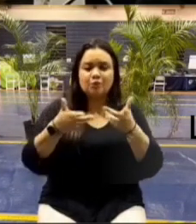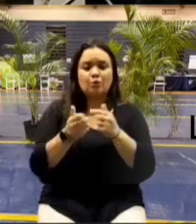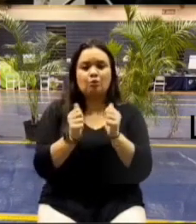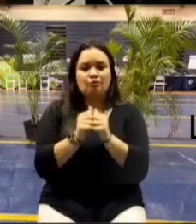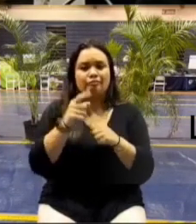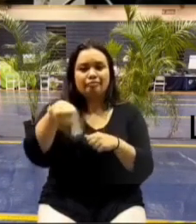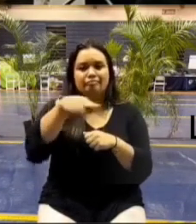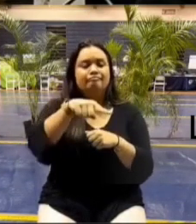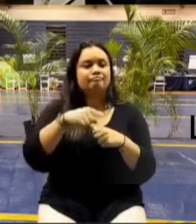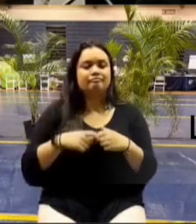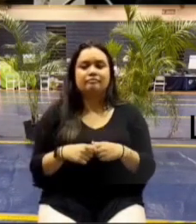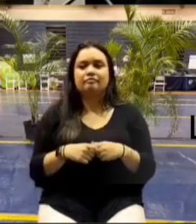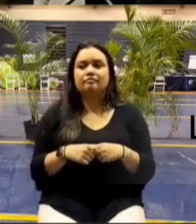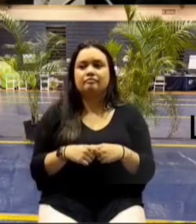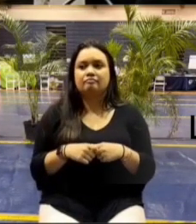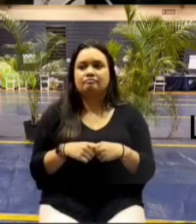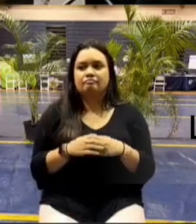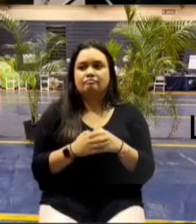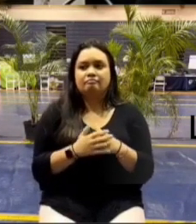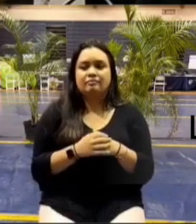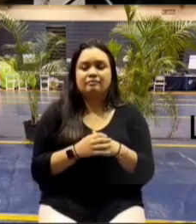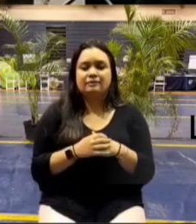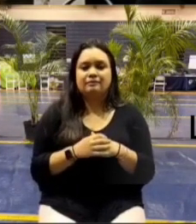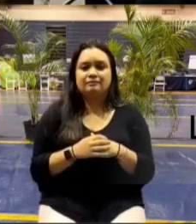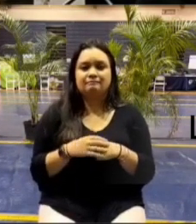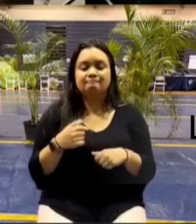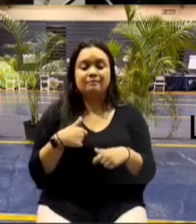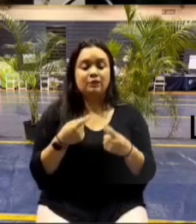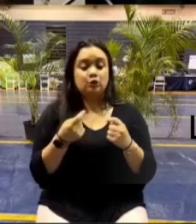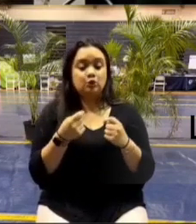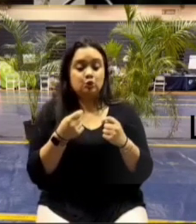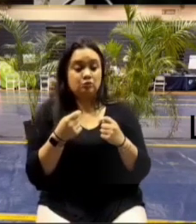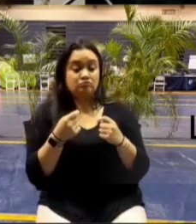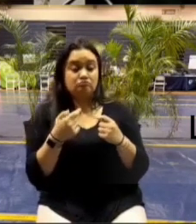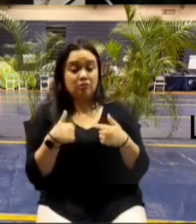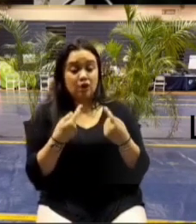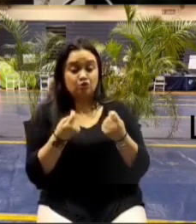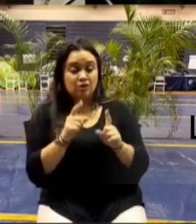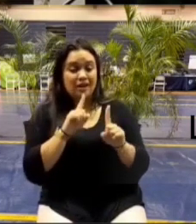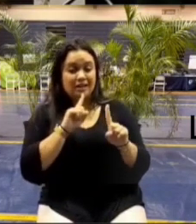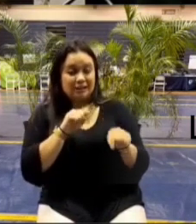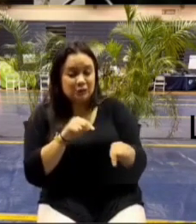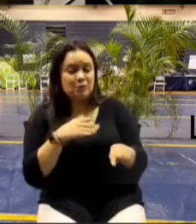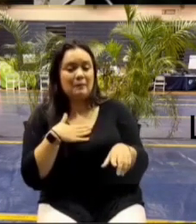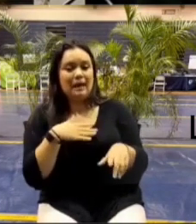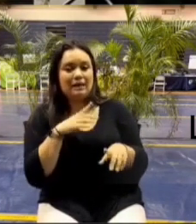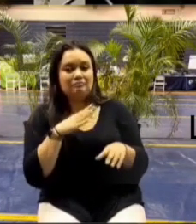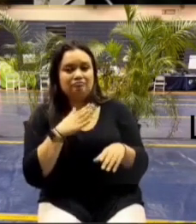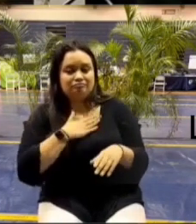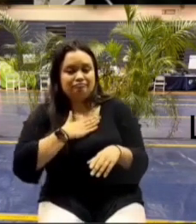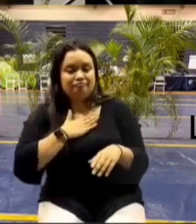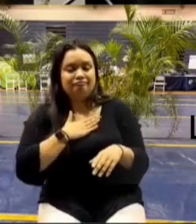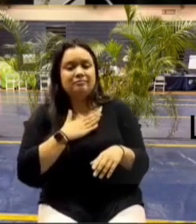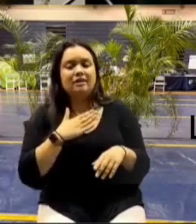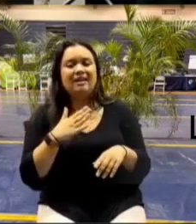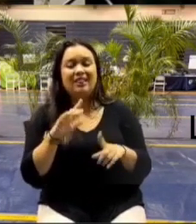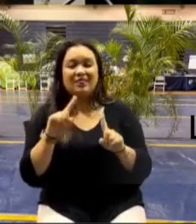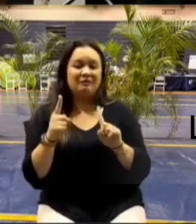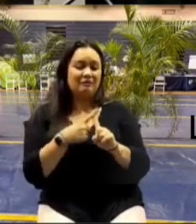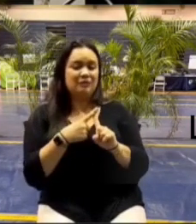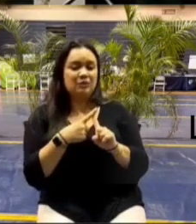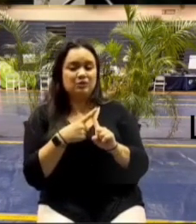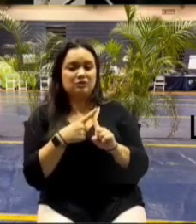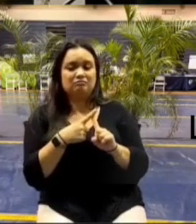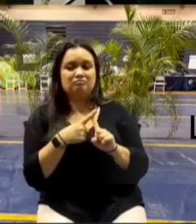you're welcome um so let me try to break down my answer to those questions i think the first